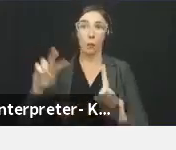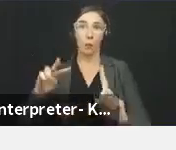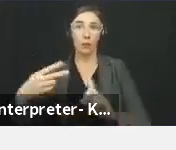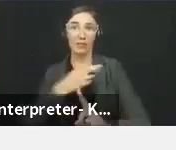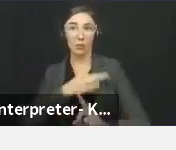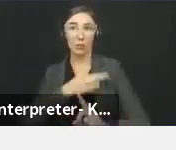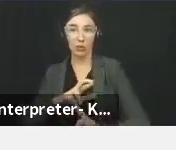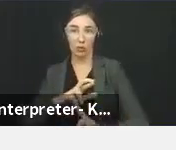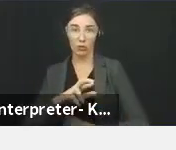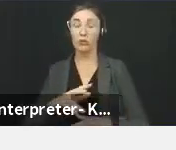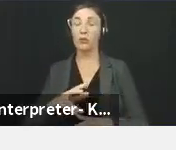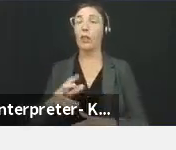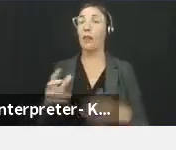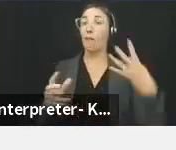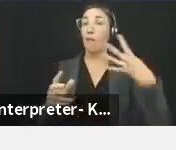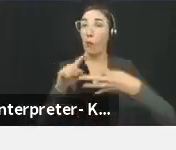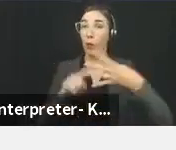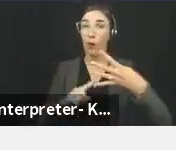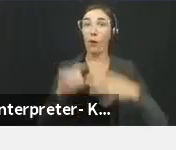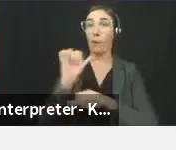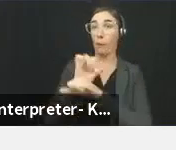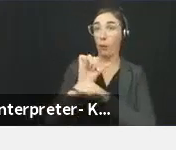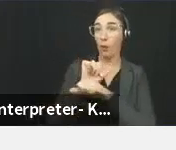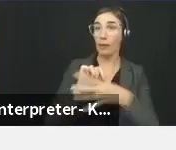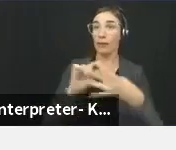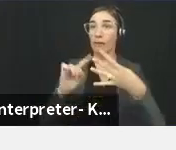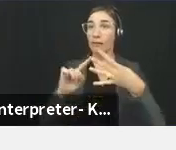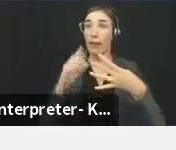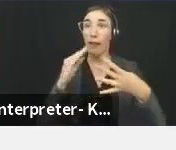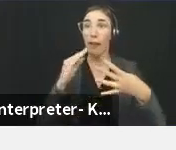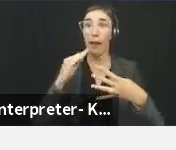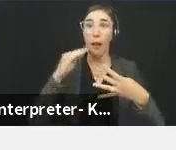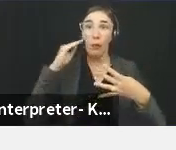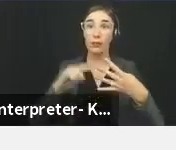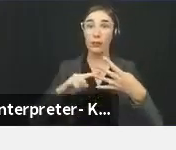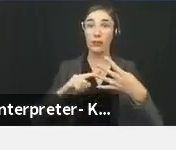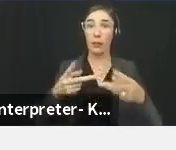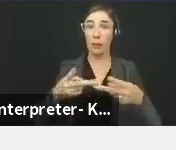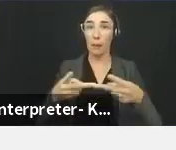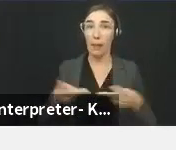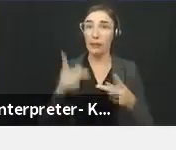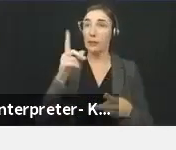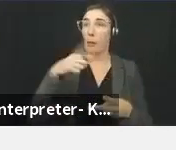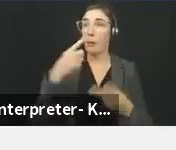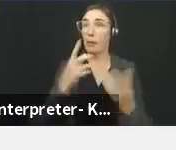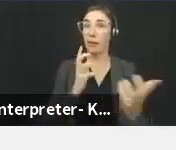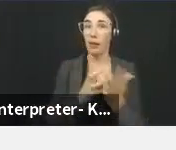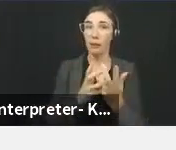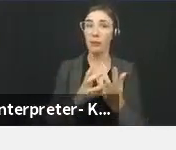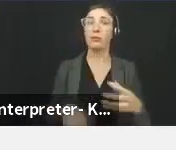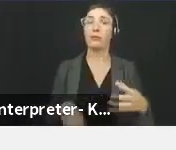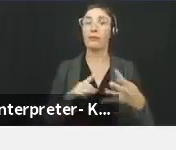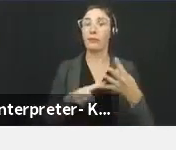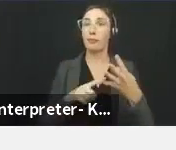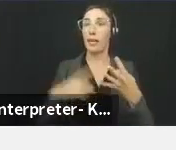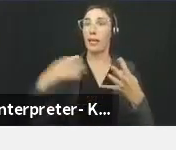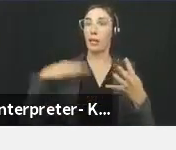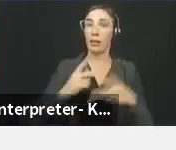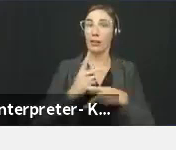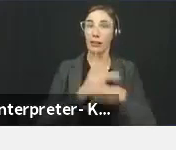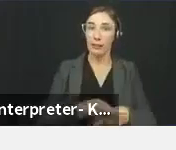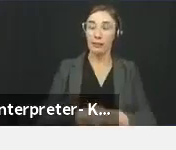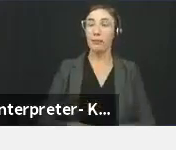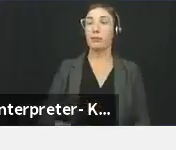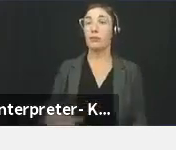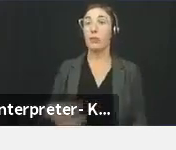areas. Employment, housing, places of public accommodation, and credit lending. Religious discrimination, like antisemitism,